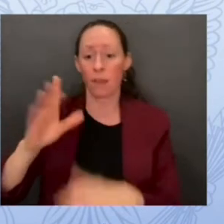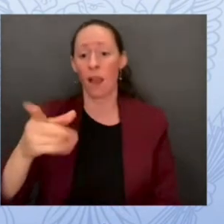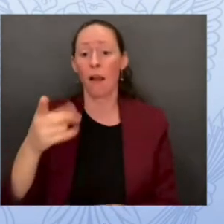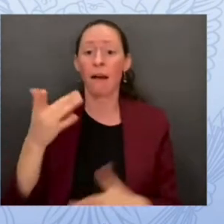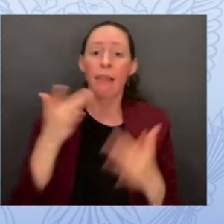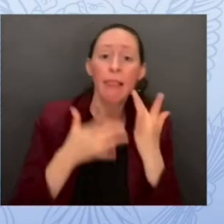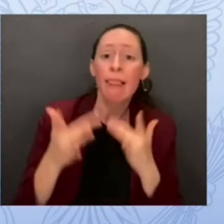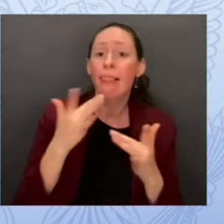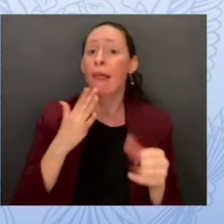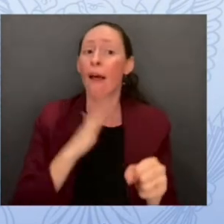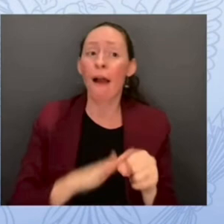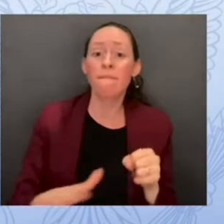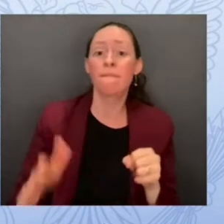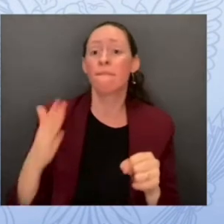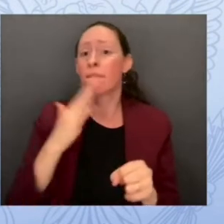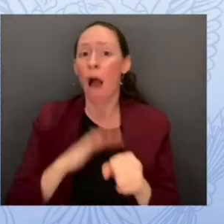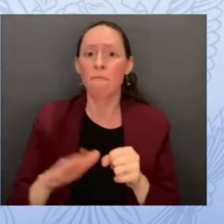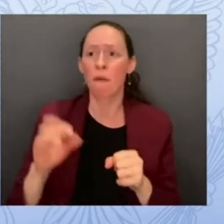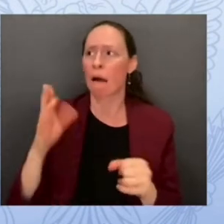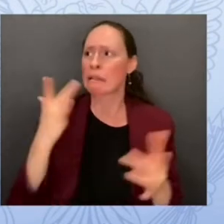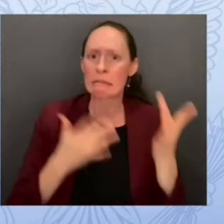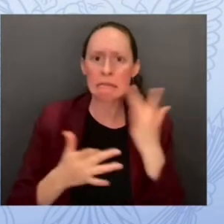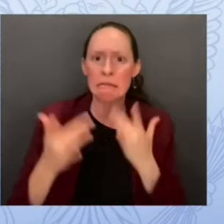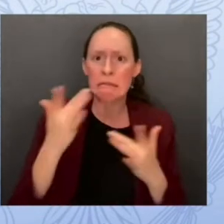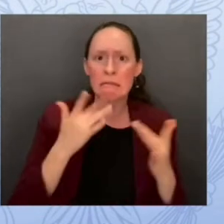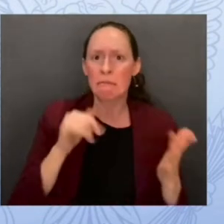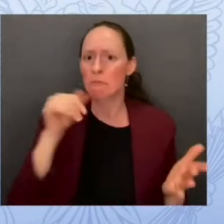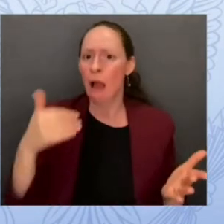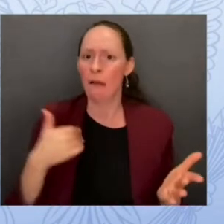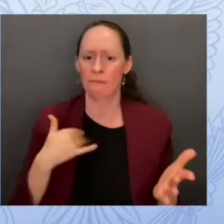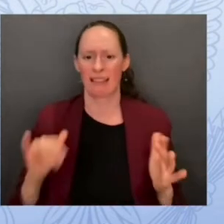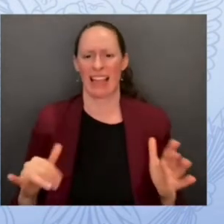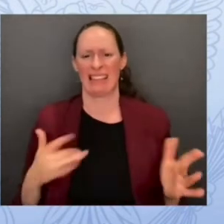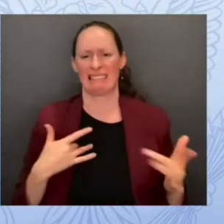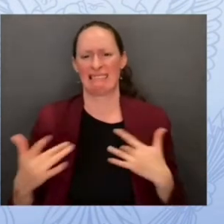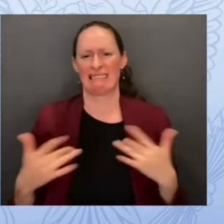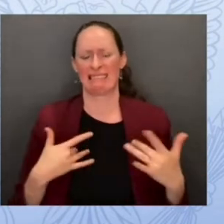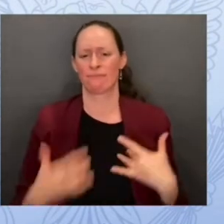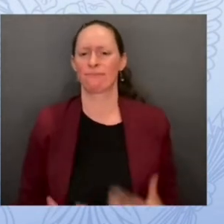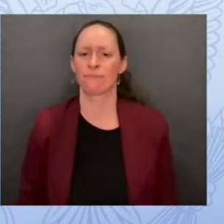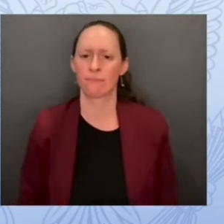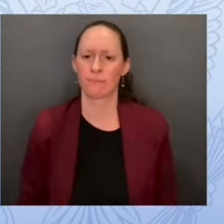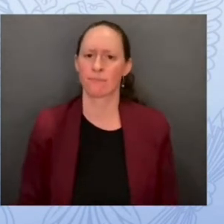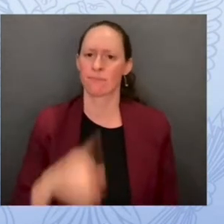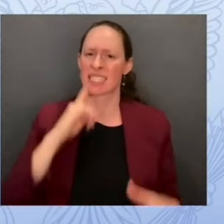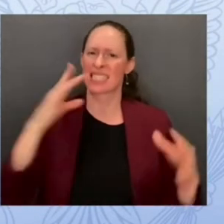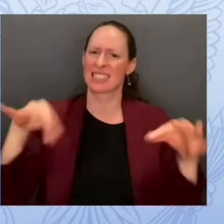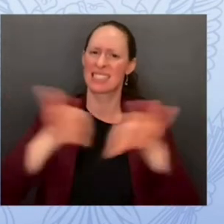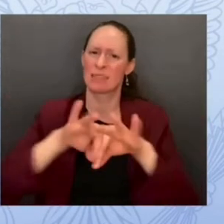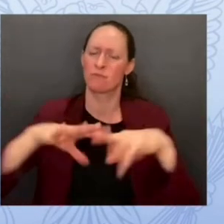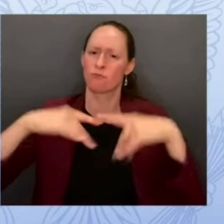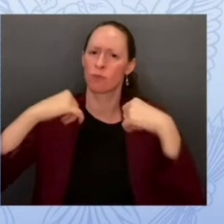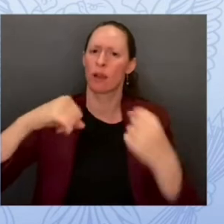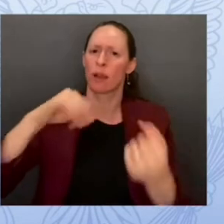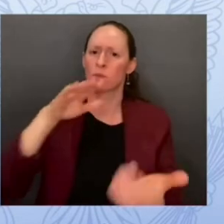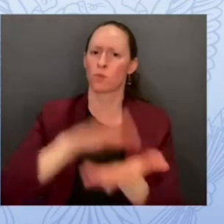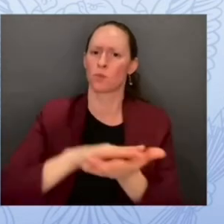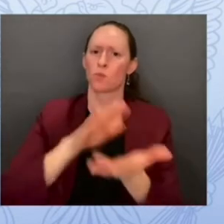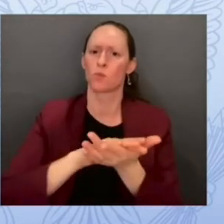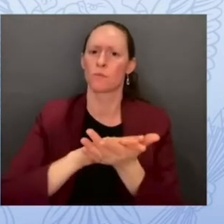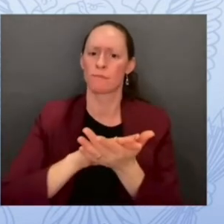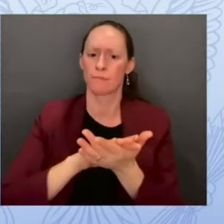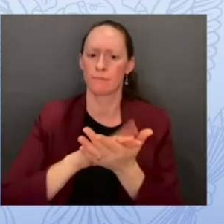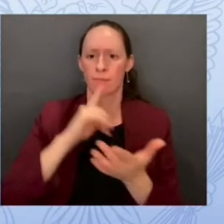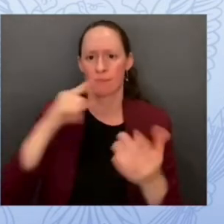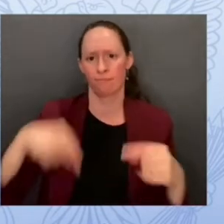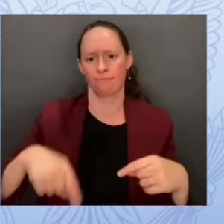do the work and secure their schools is key and today you'll hear significant commitments announced by both government and